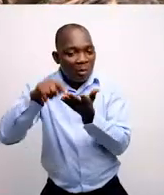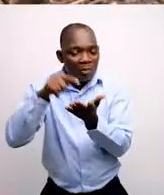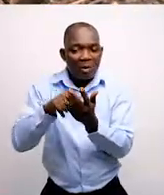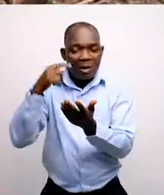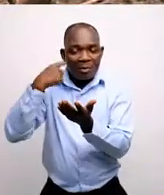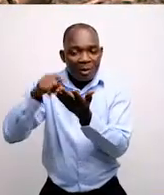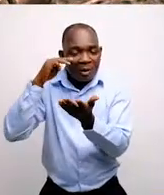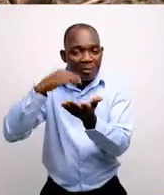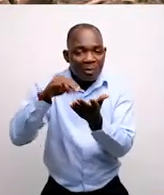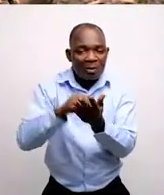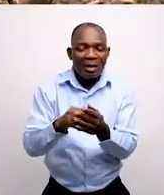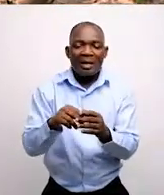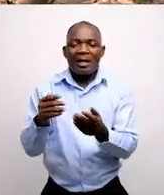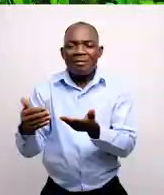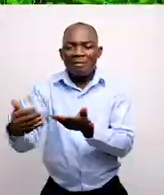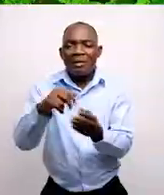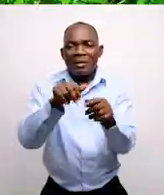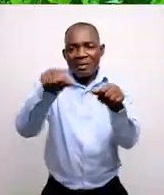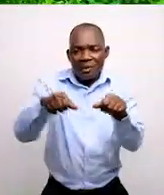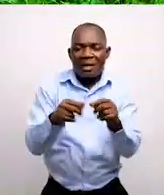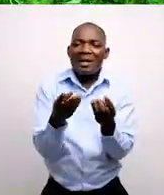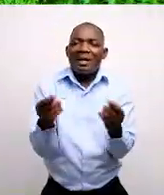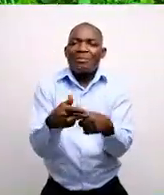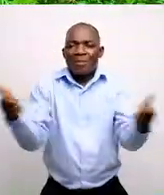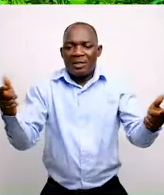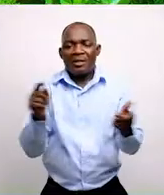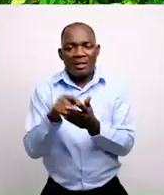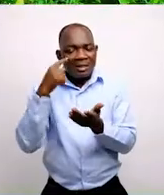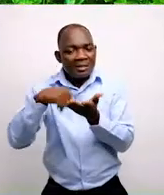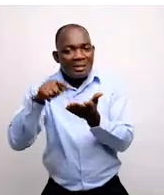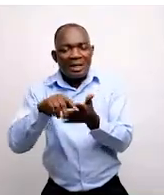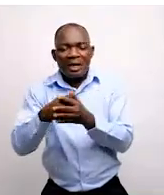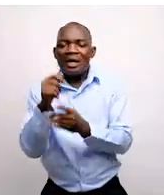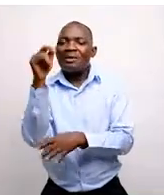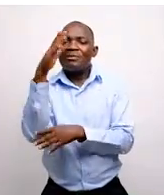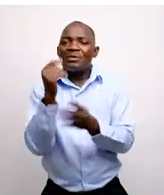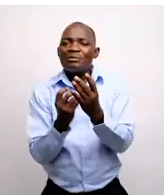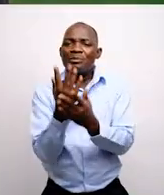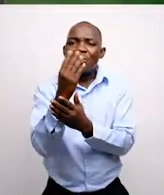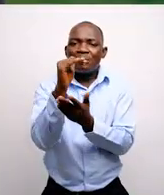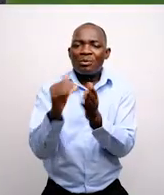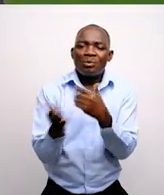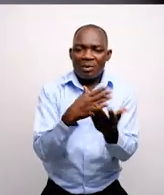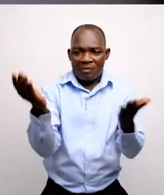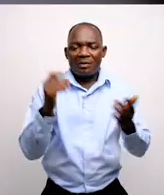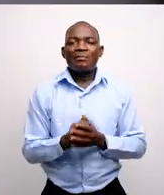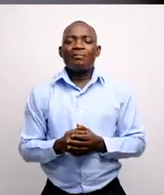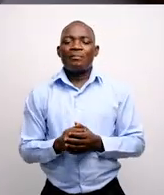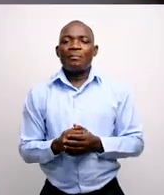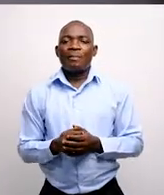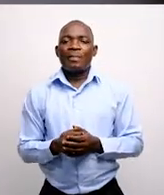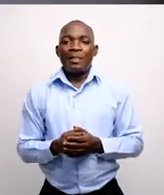monitor, track plant growth, and capture aerial views of landscape to track the change on their